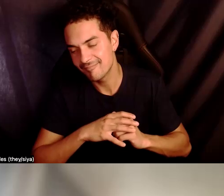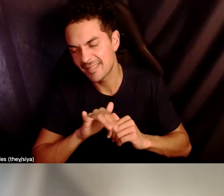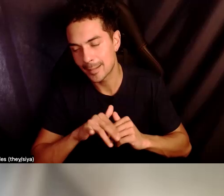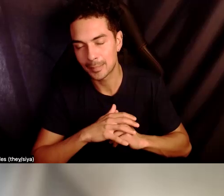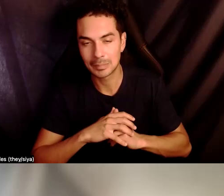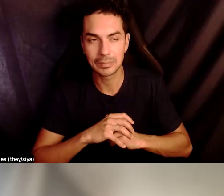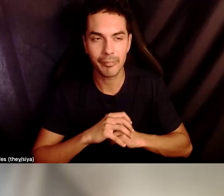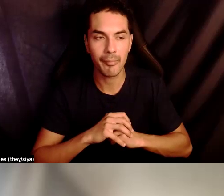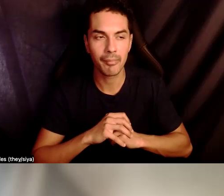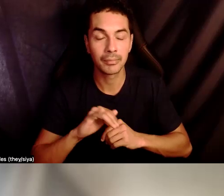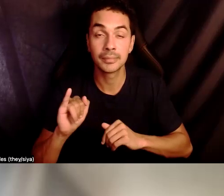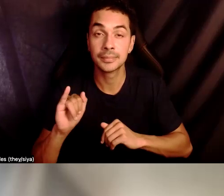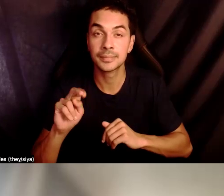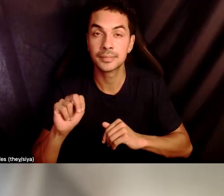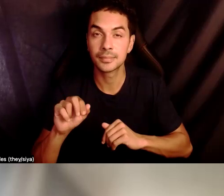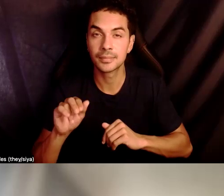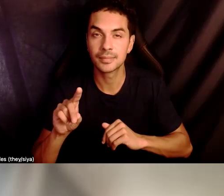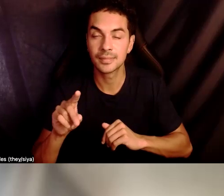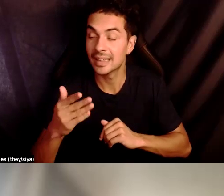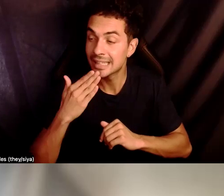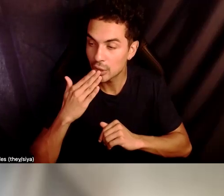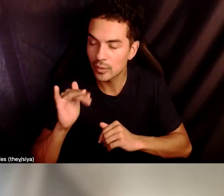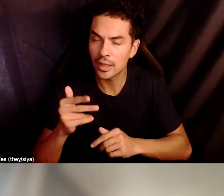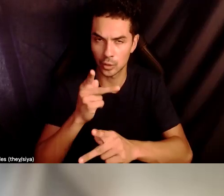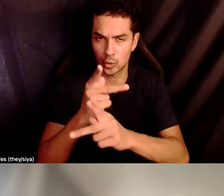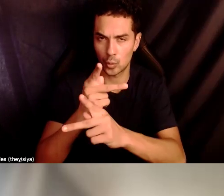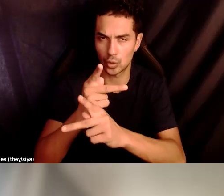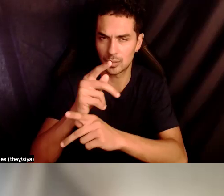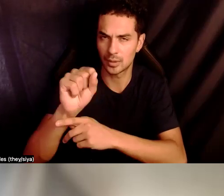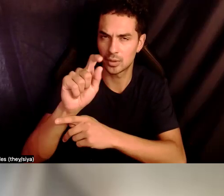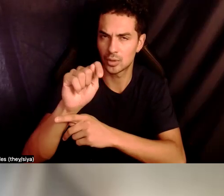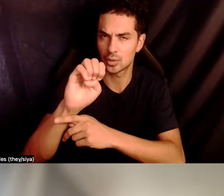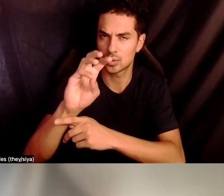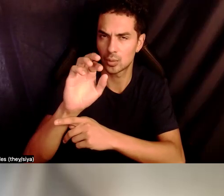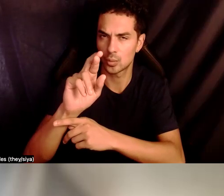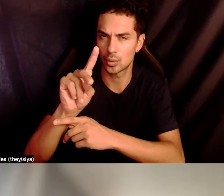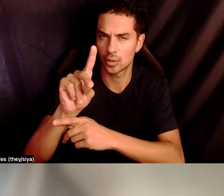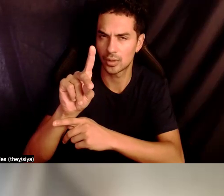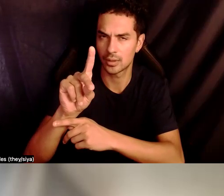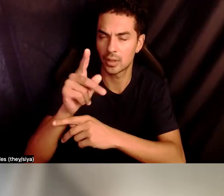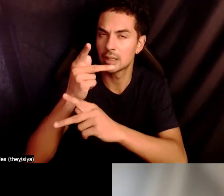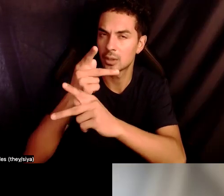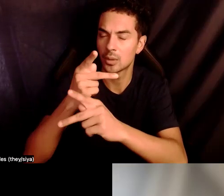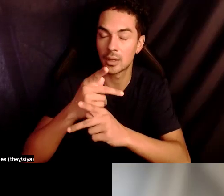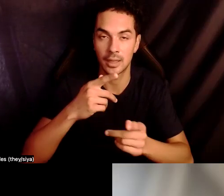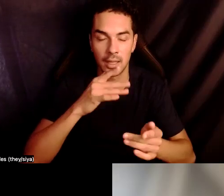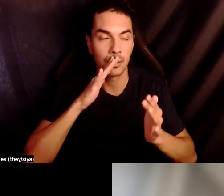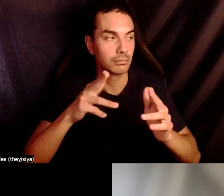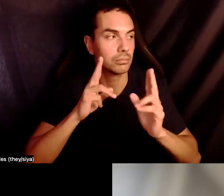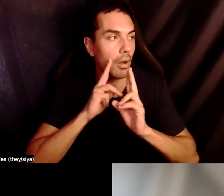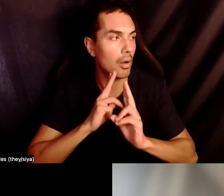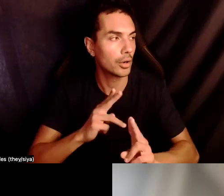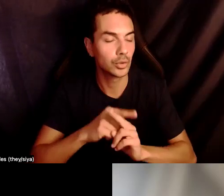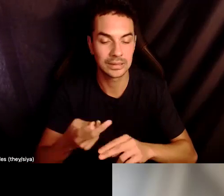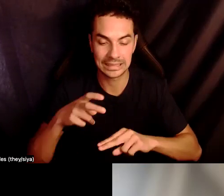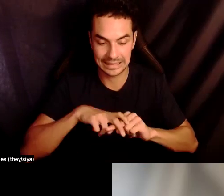I appreciate that reminder about stewardship, um, because I think it's such a privilege to even be able to sit here and speak